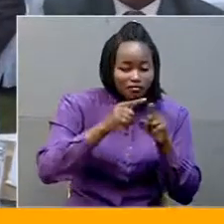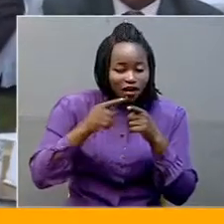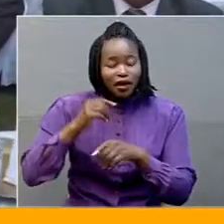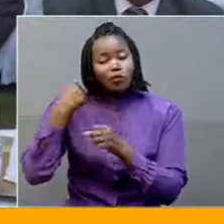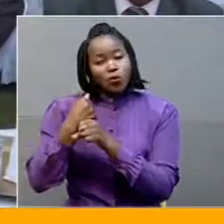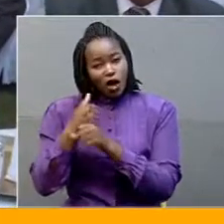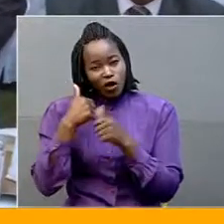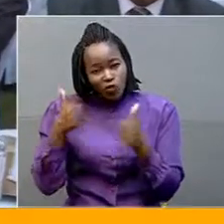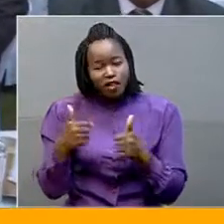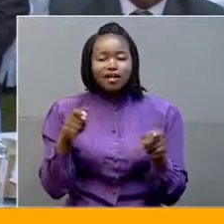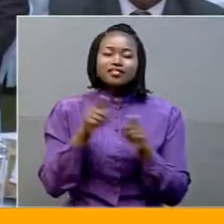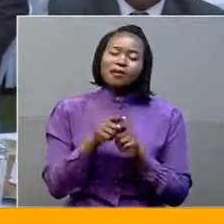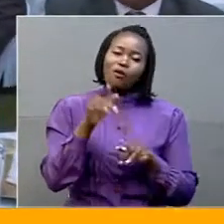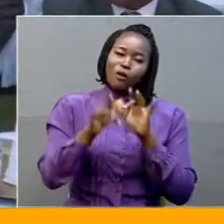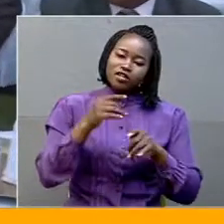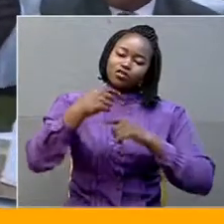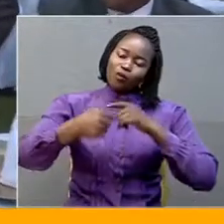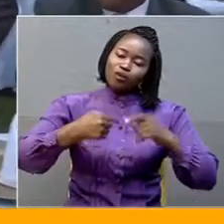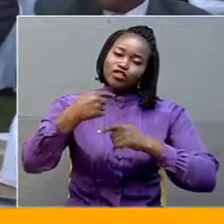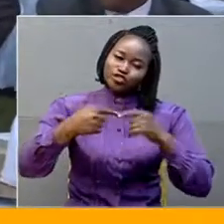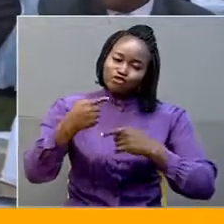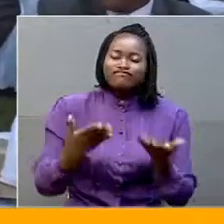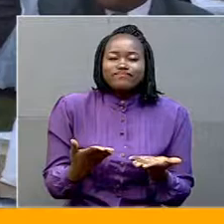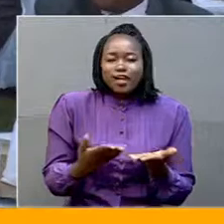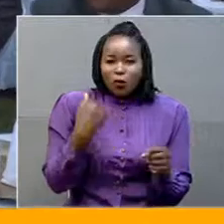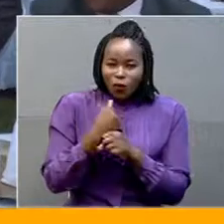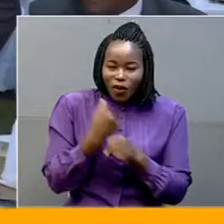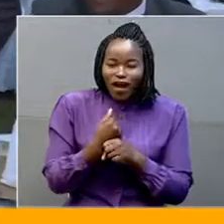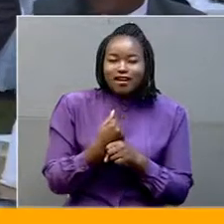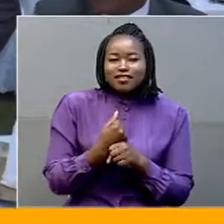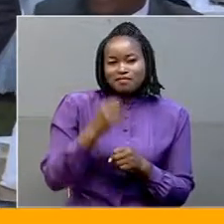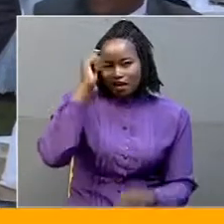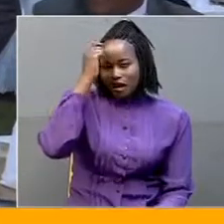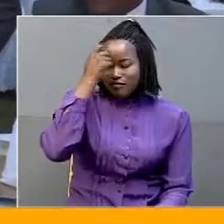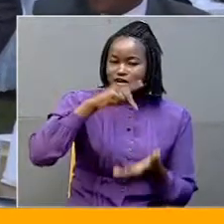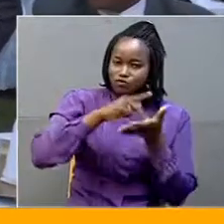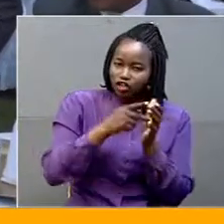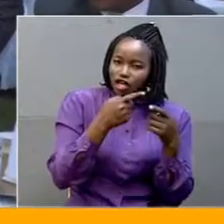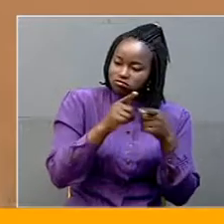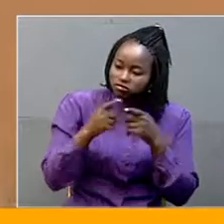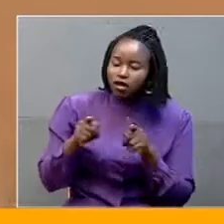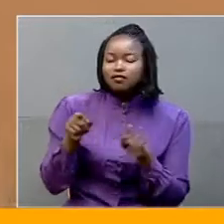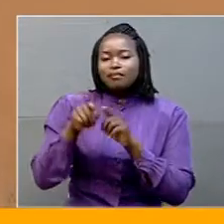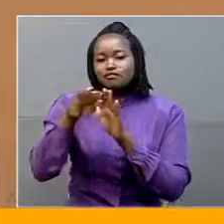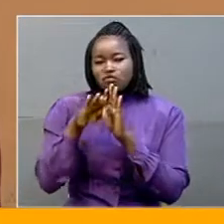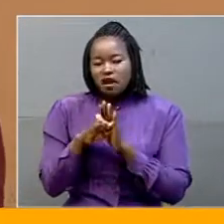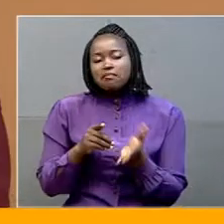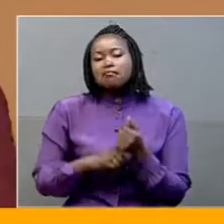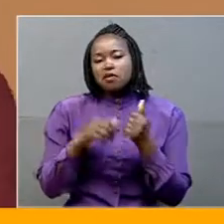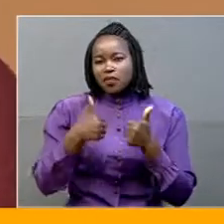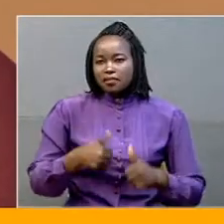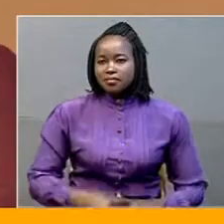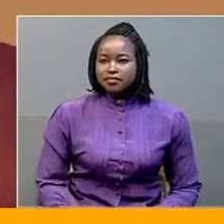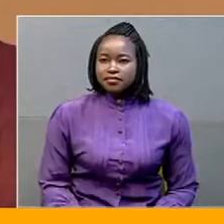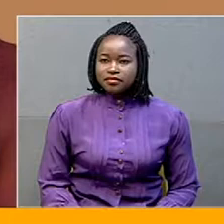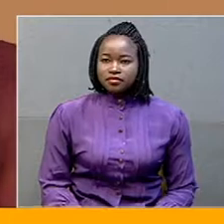ensure that the office delivers on the different government projects and programs. The OPM has grown